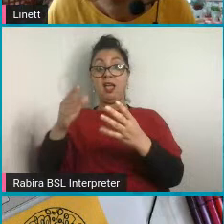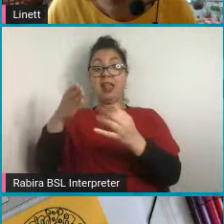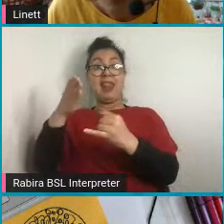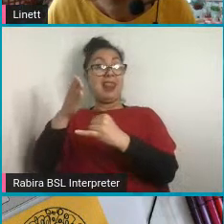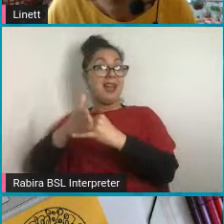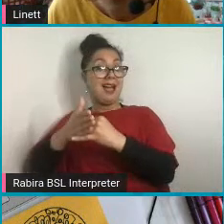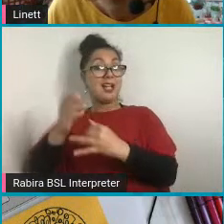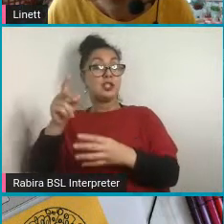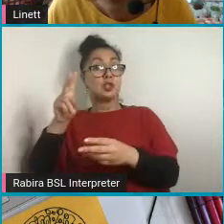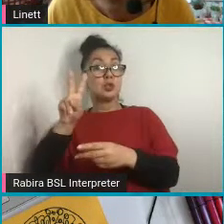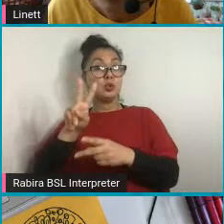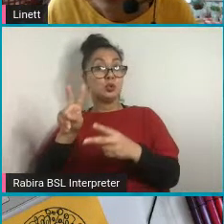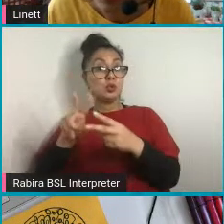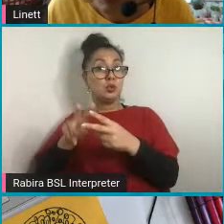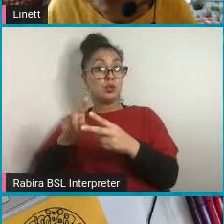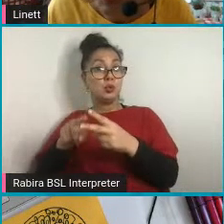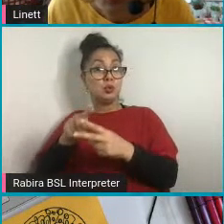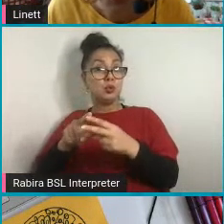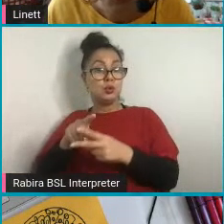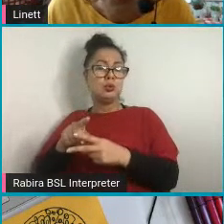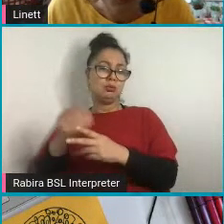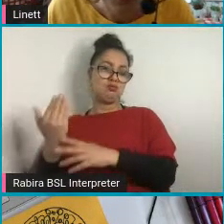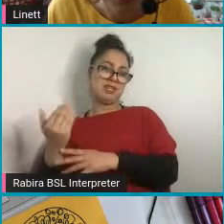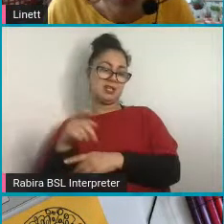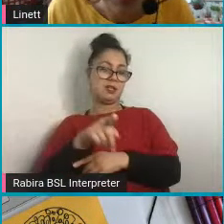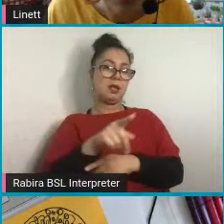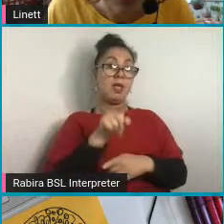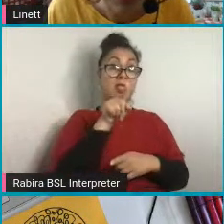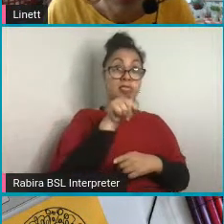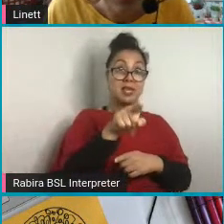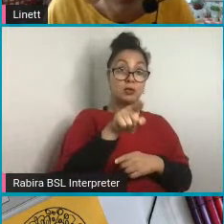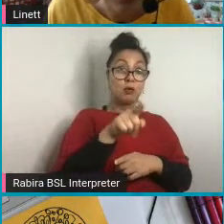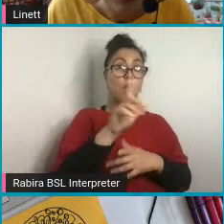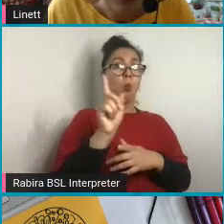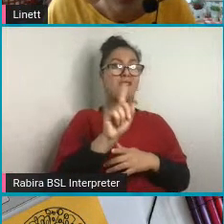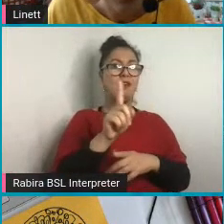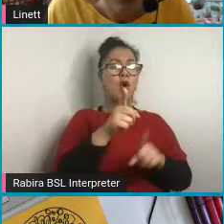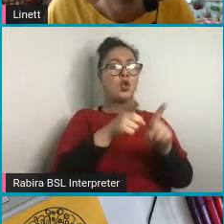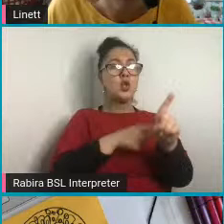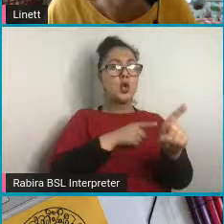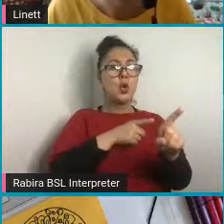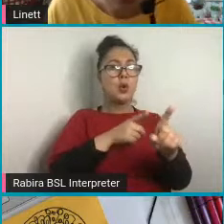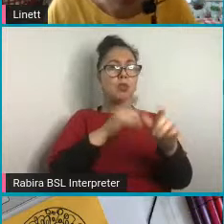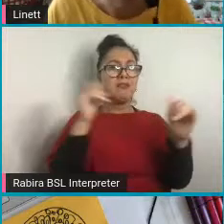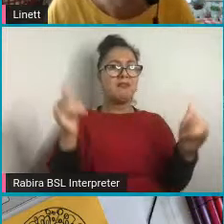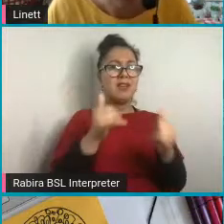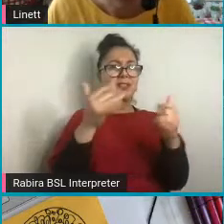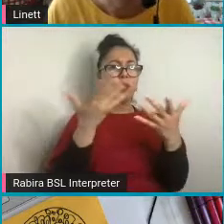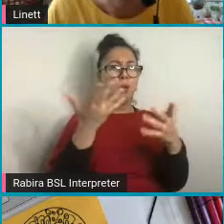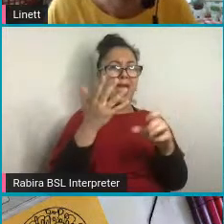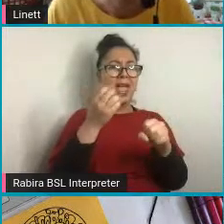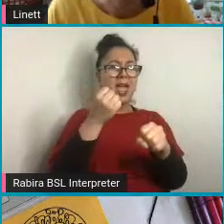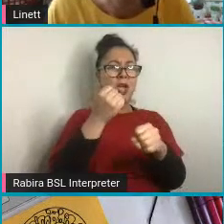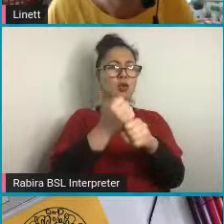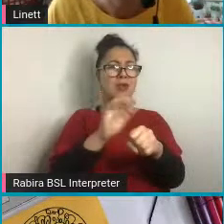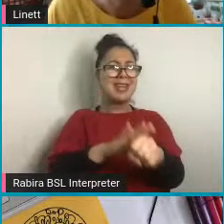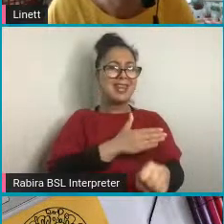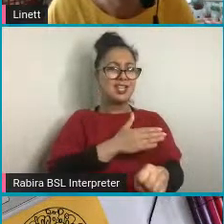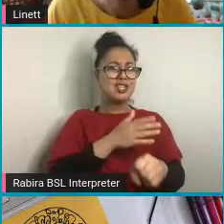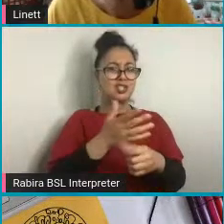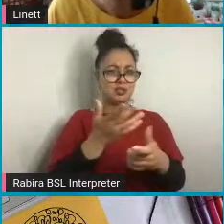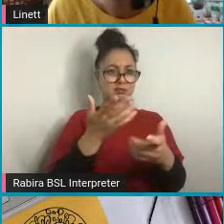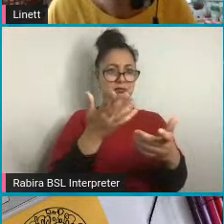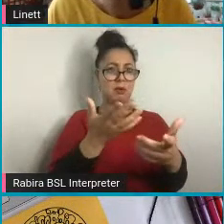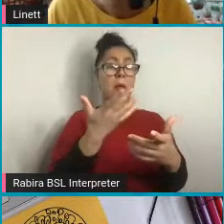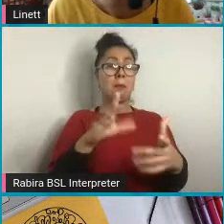recently. So this one is for a youth festival in Greenwich that was made by a